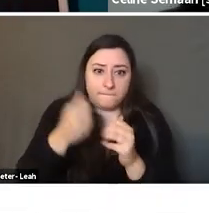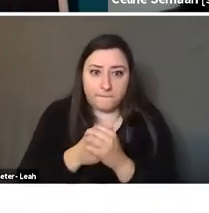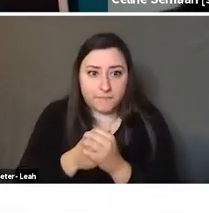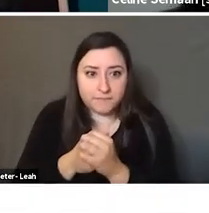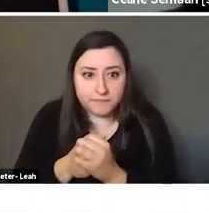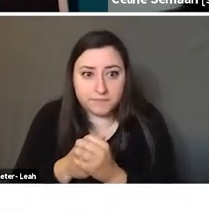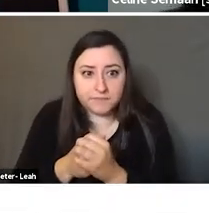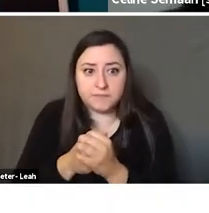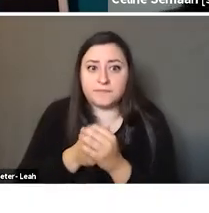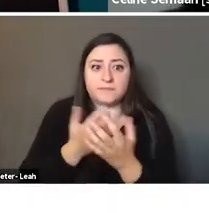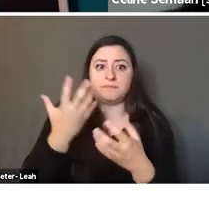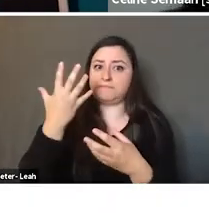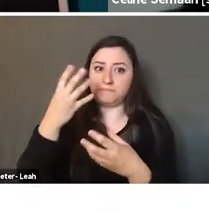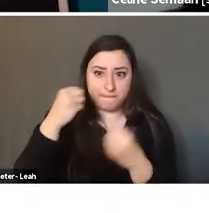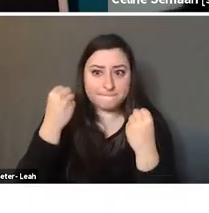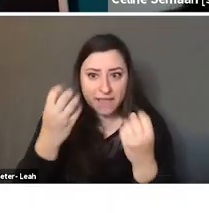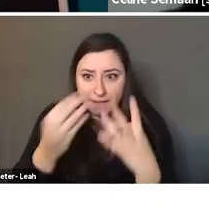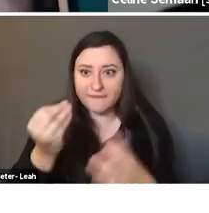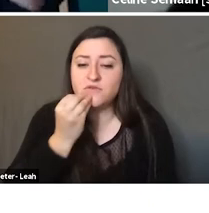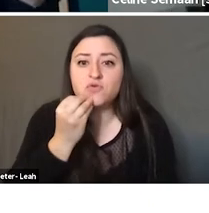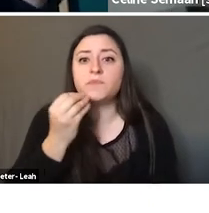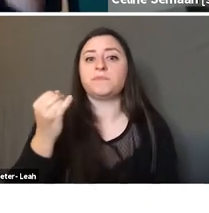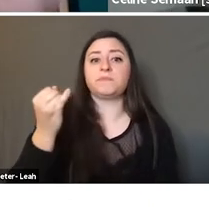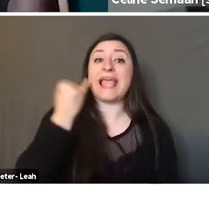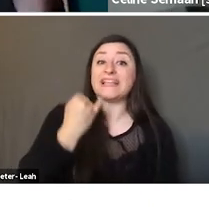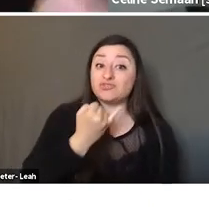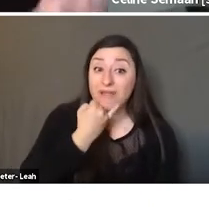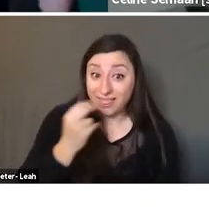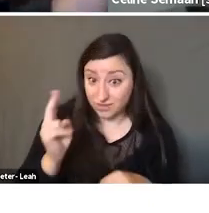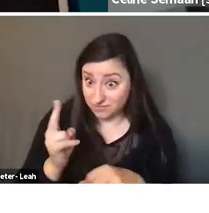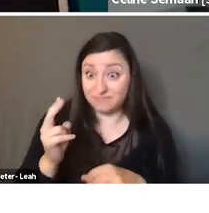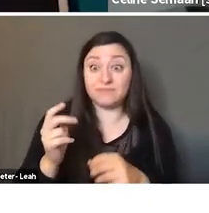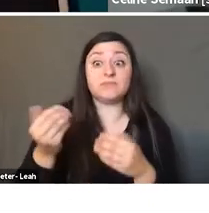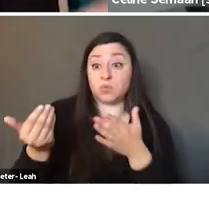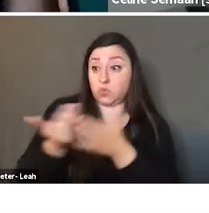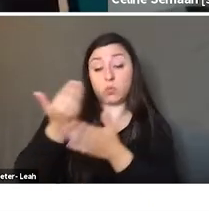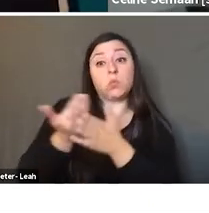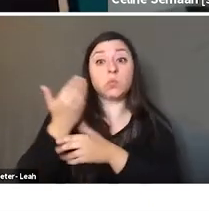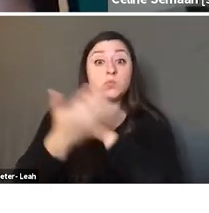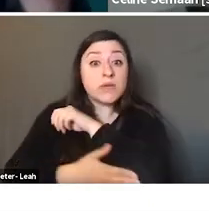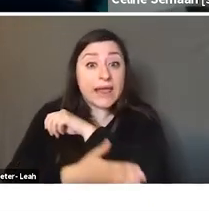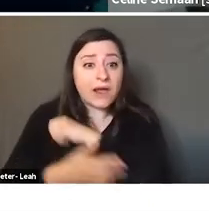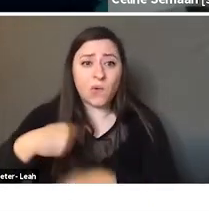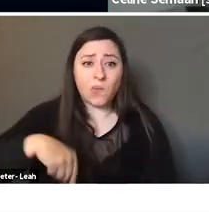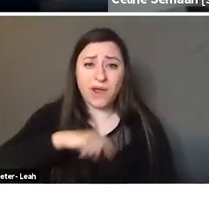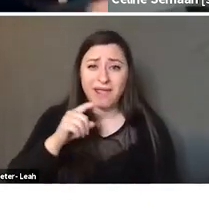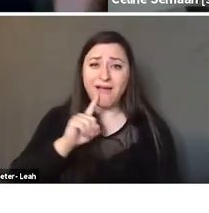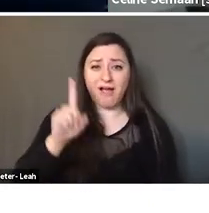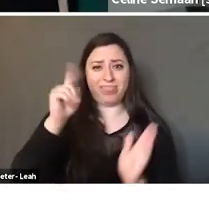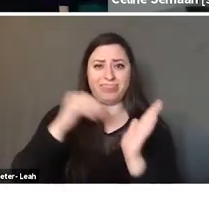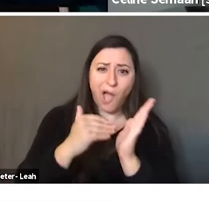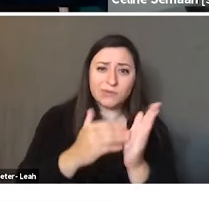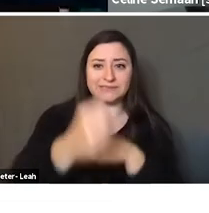It's not Middle Eastern, it's colonial food. Israel is a very recent state. We are thousands of years old.